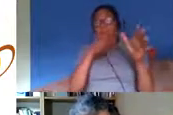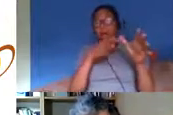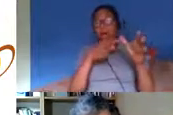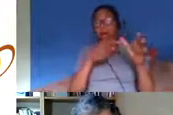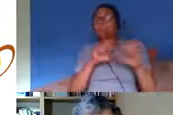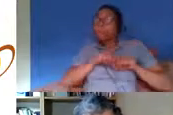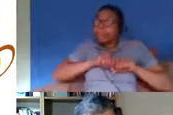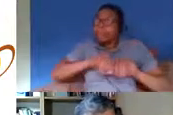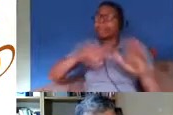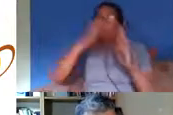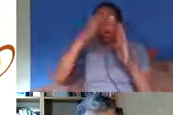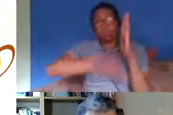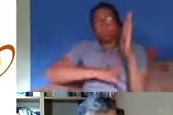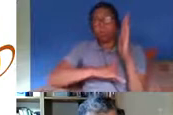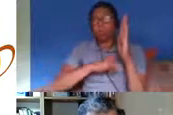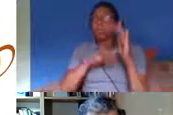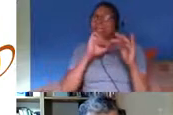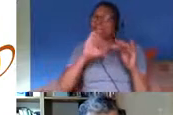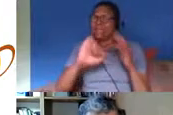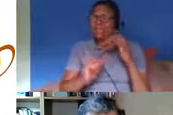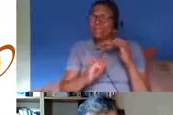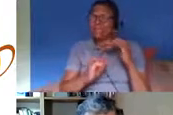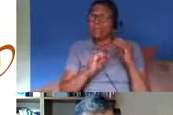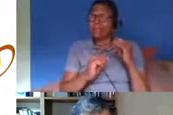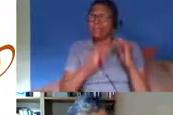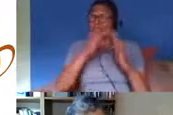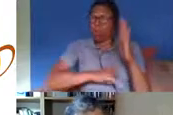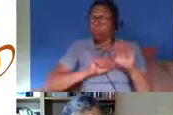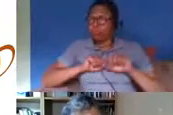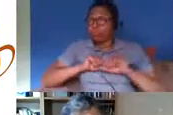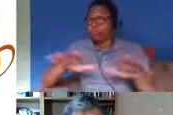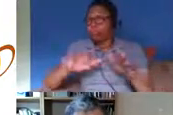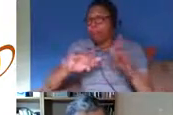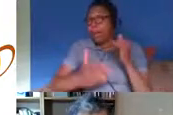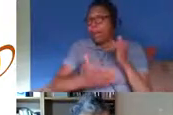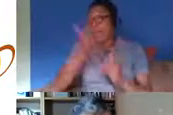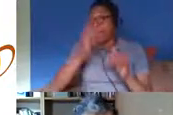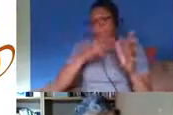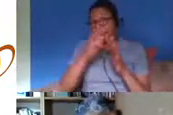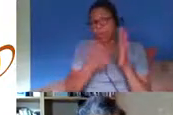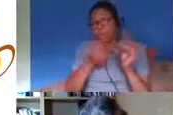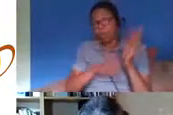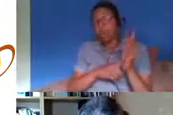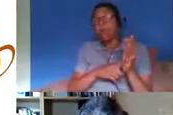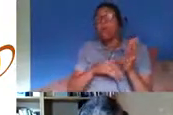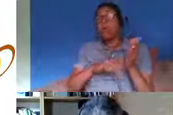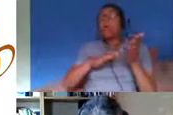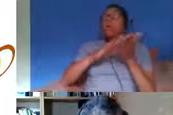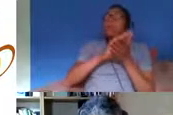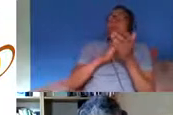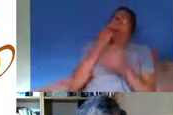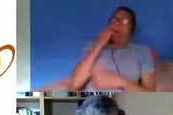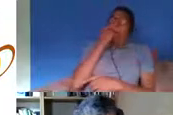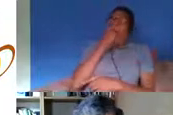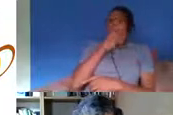time which is towards the end of april and showed showed the difference between what would have been expected in terms